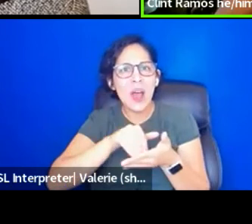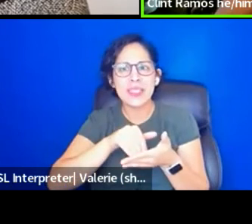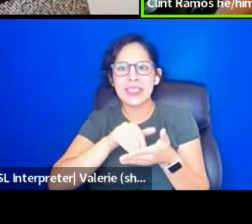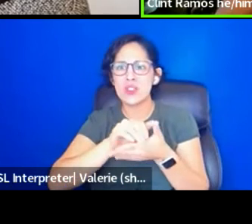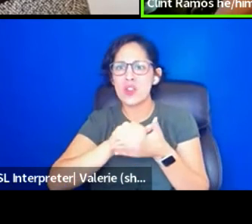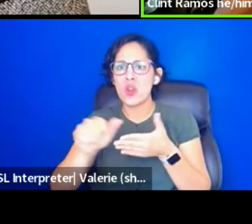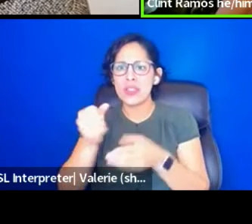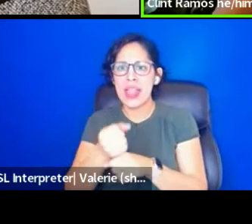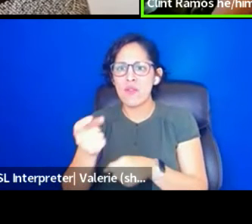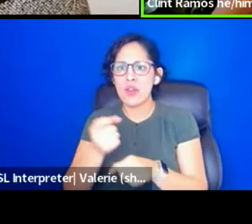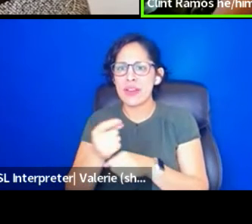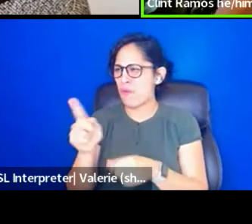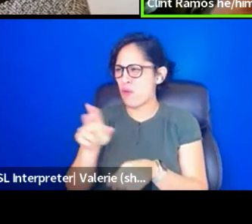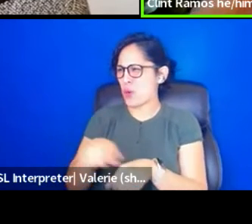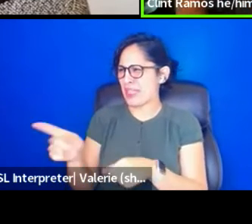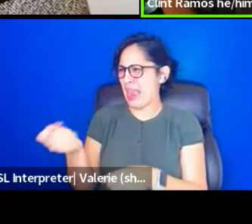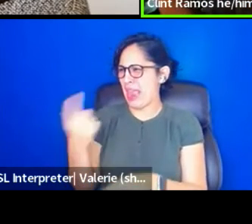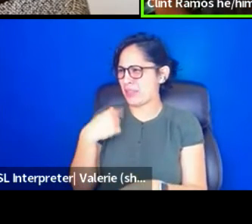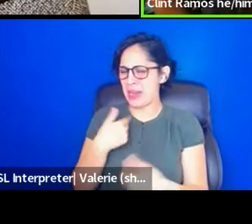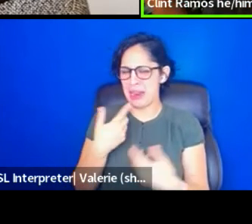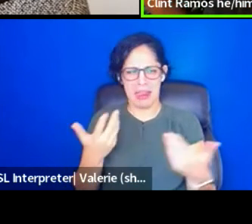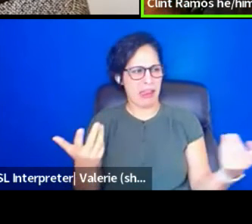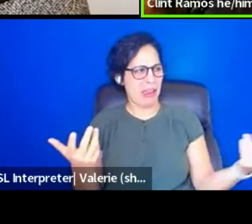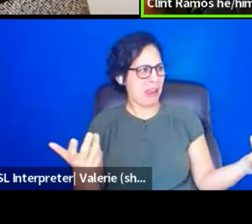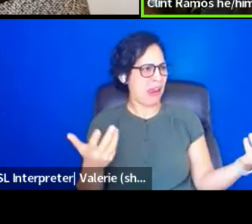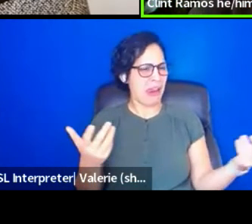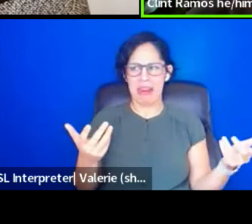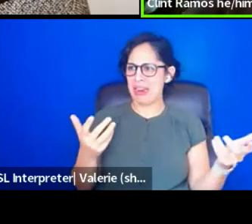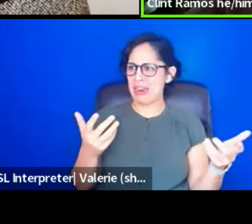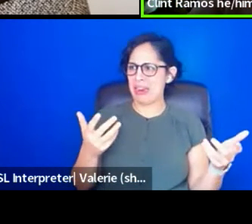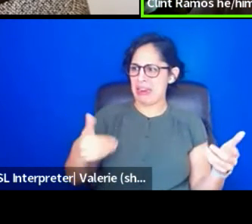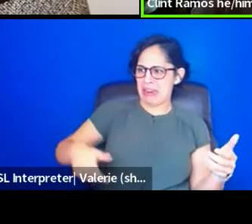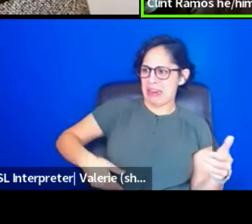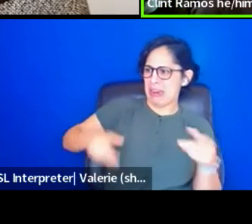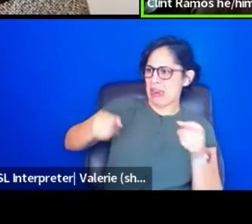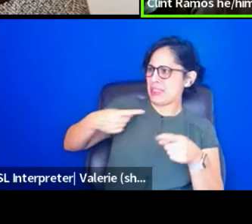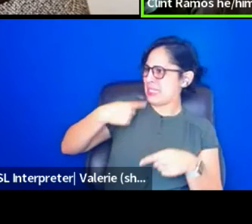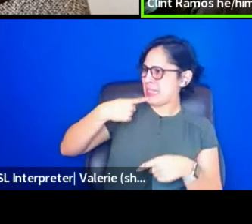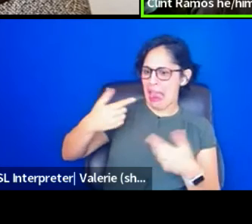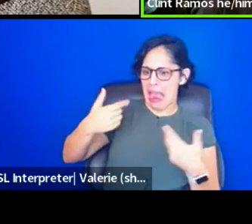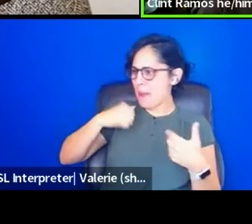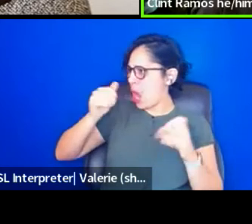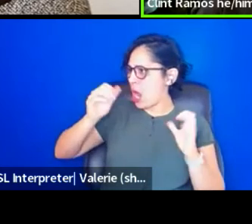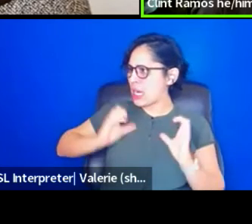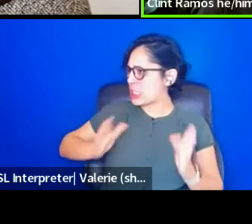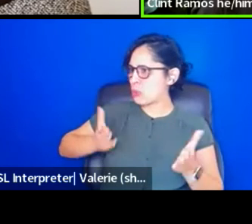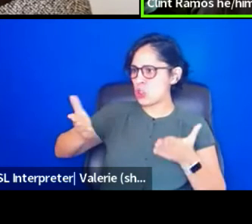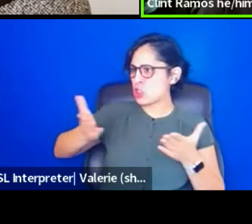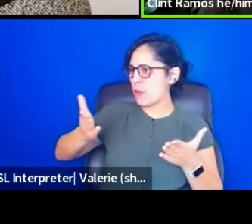and I'm going to be like, and my initial impulse is like, I'm not a, I'm not a customer service representative,